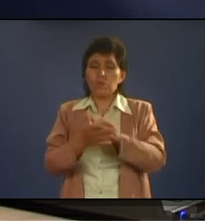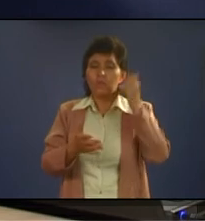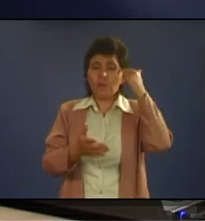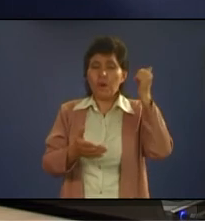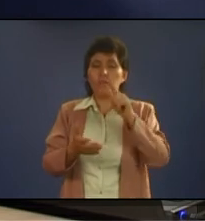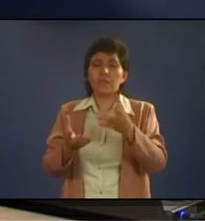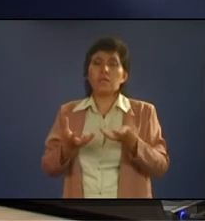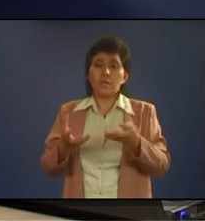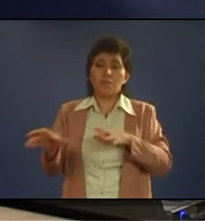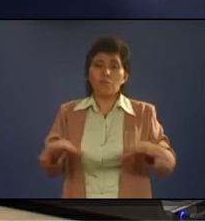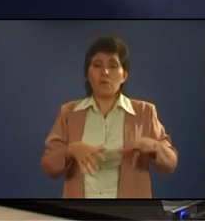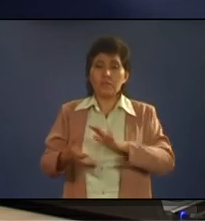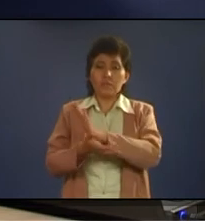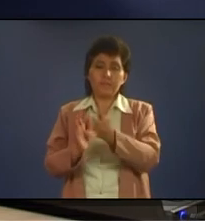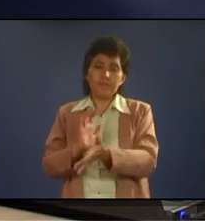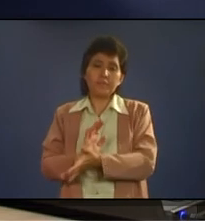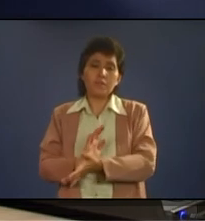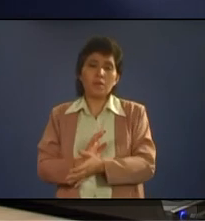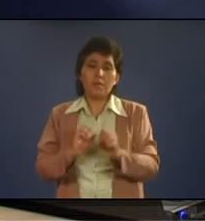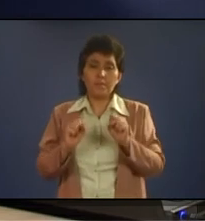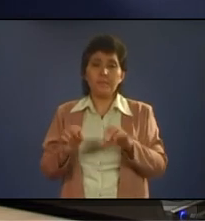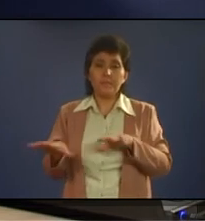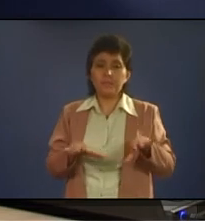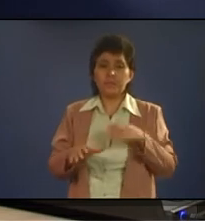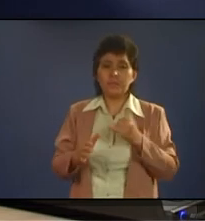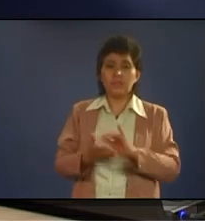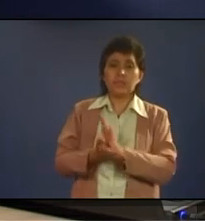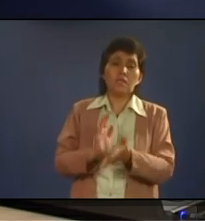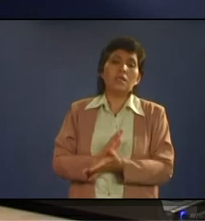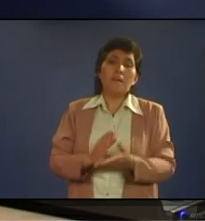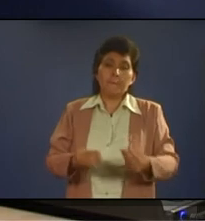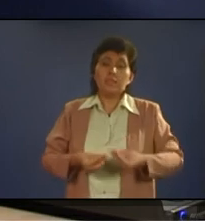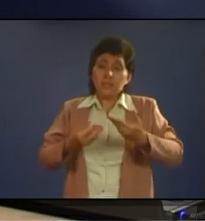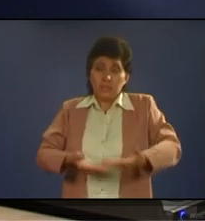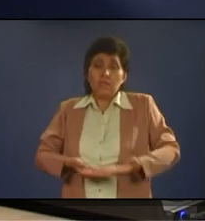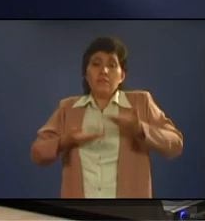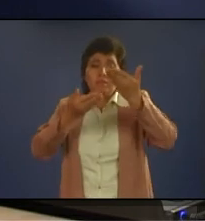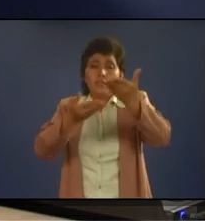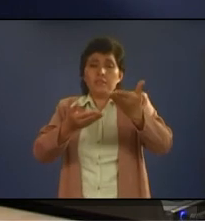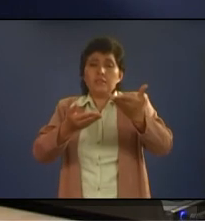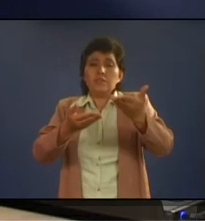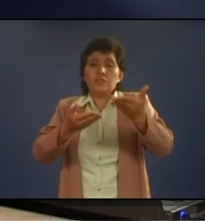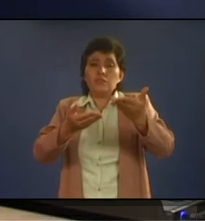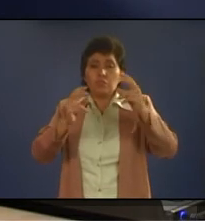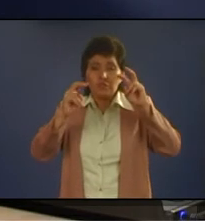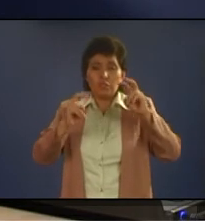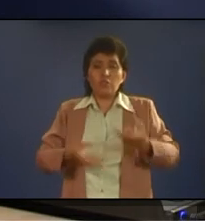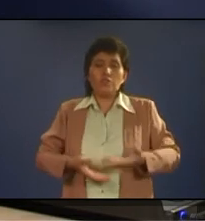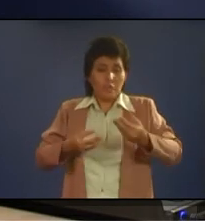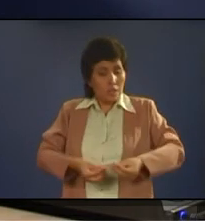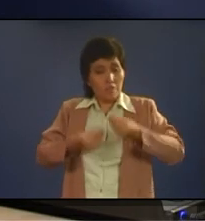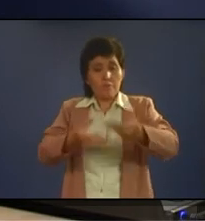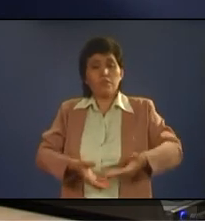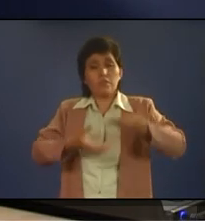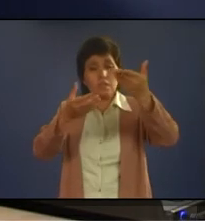and herself okay so always give the person some suggestion yeah inspire people to do their things okay let them take their